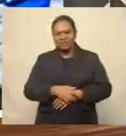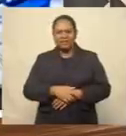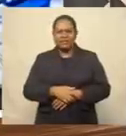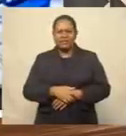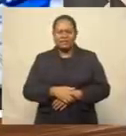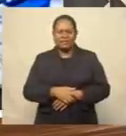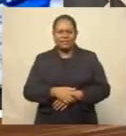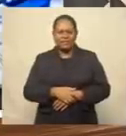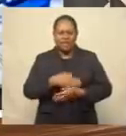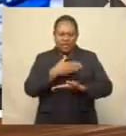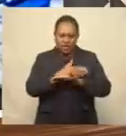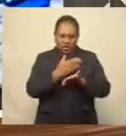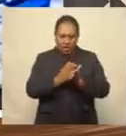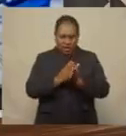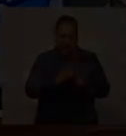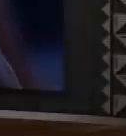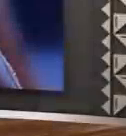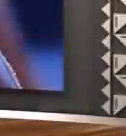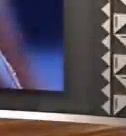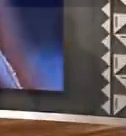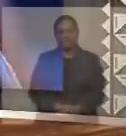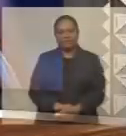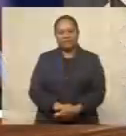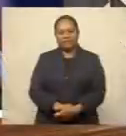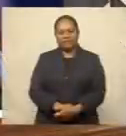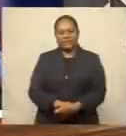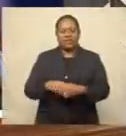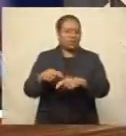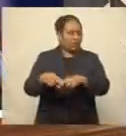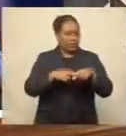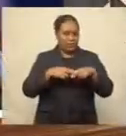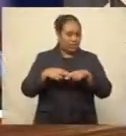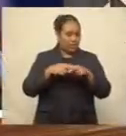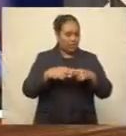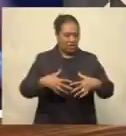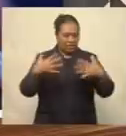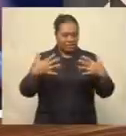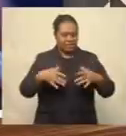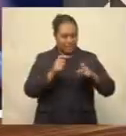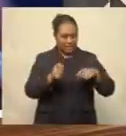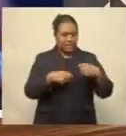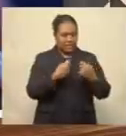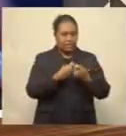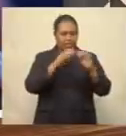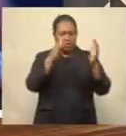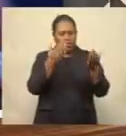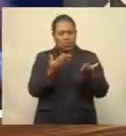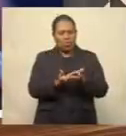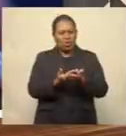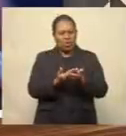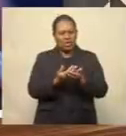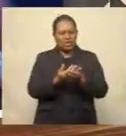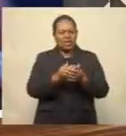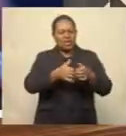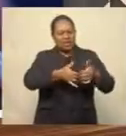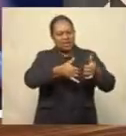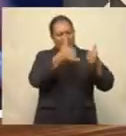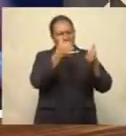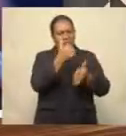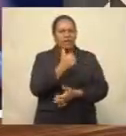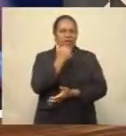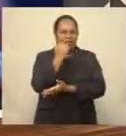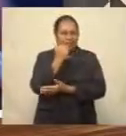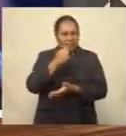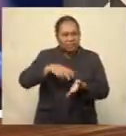shares his journey so far. With the Fiji Mbati squad for the Rugby League World Cup yet to be named, head coach Joe